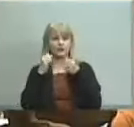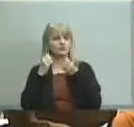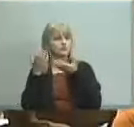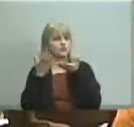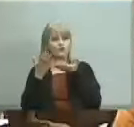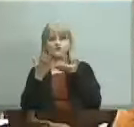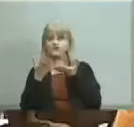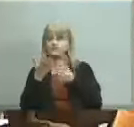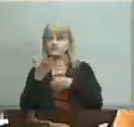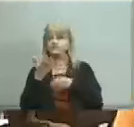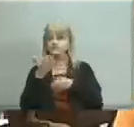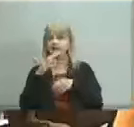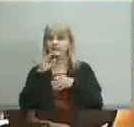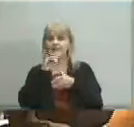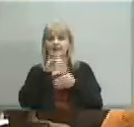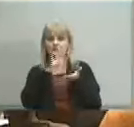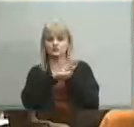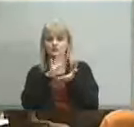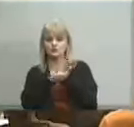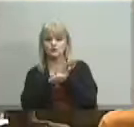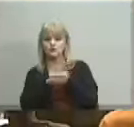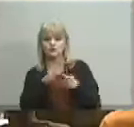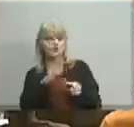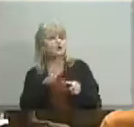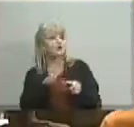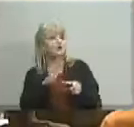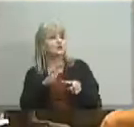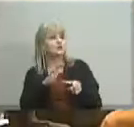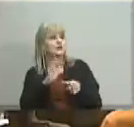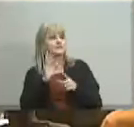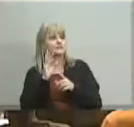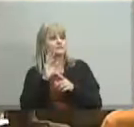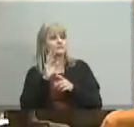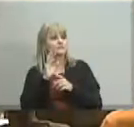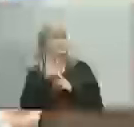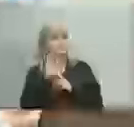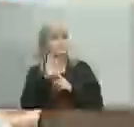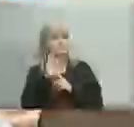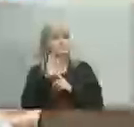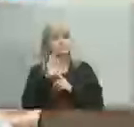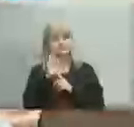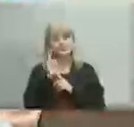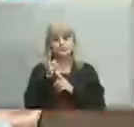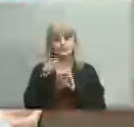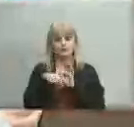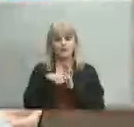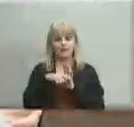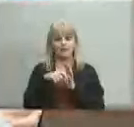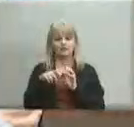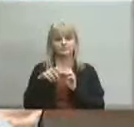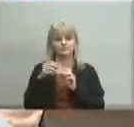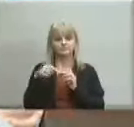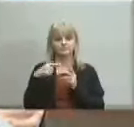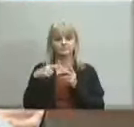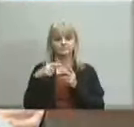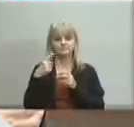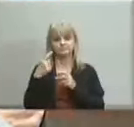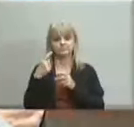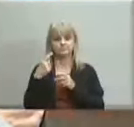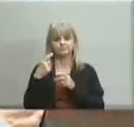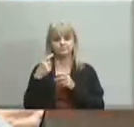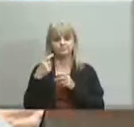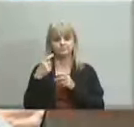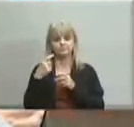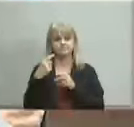you have three minutes a bell will ring after two and a half and then two bells at three i'm here to express my concerns about a public school related